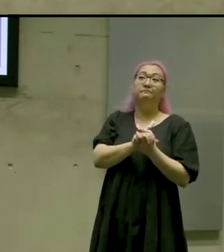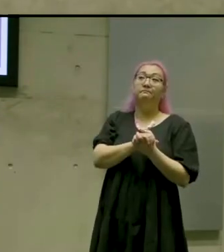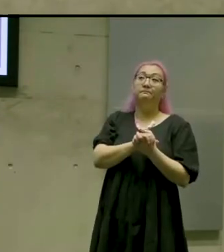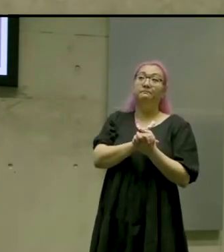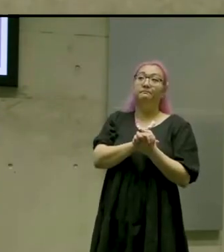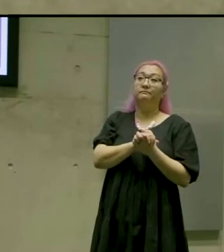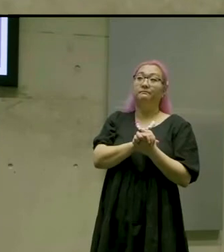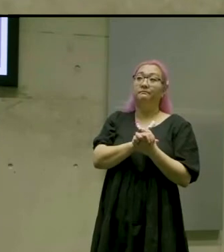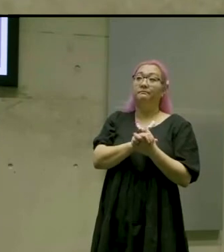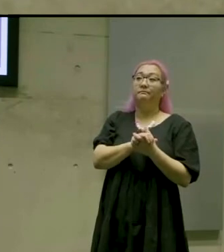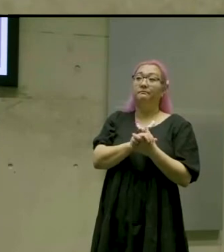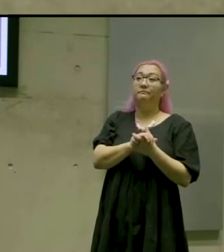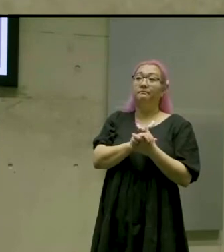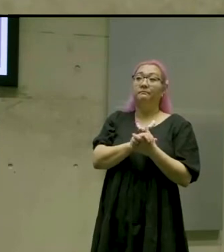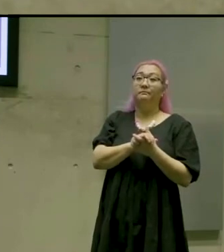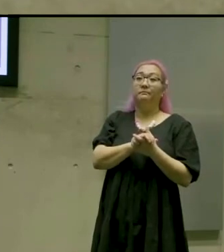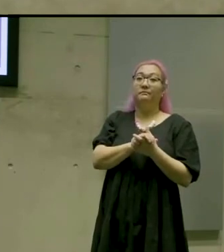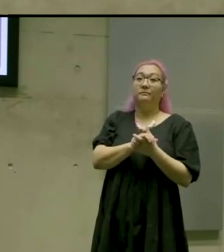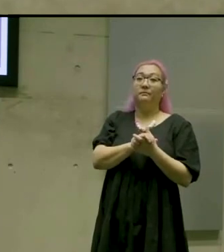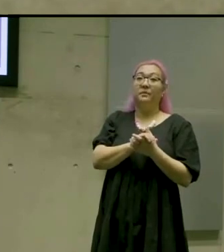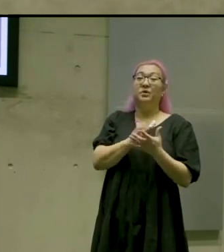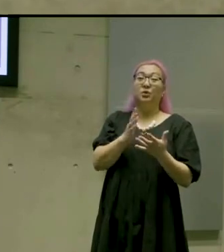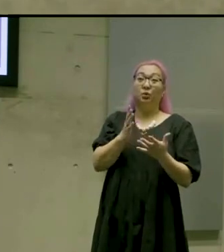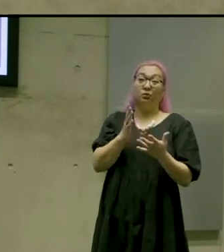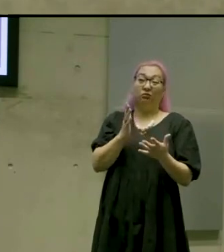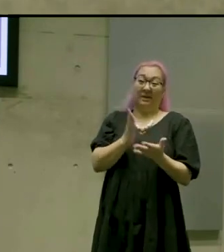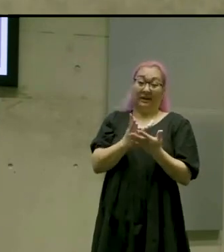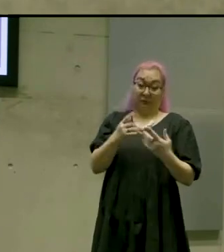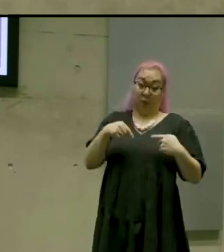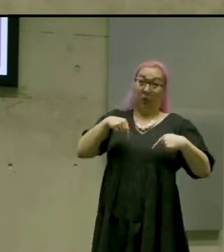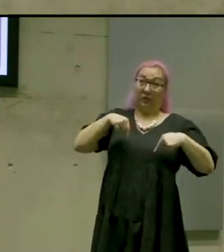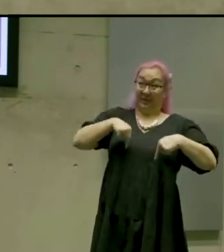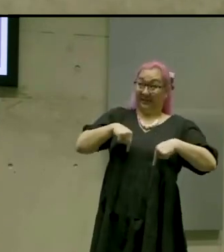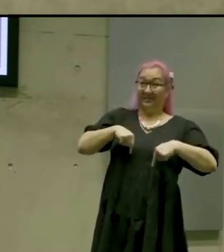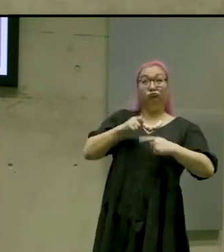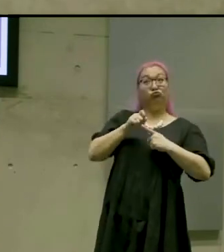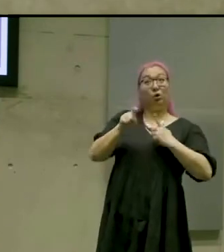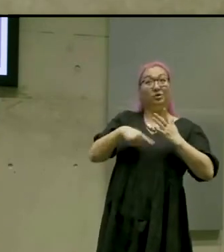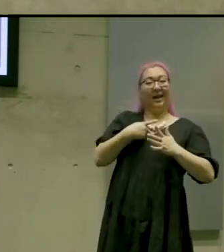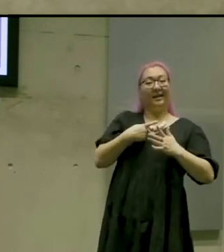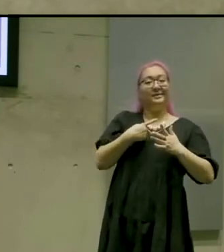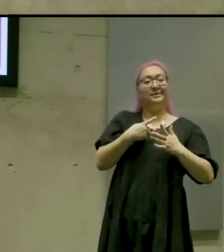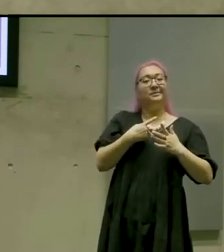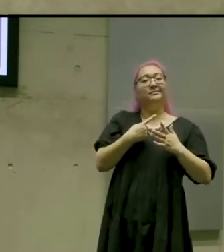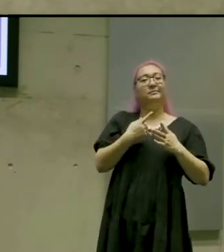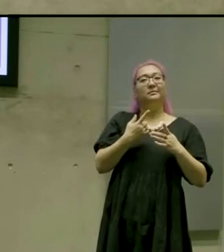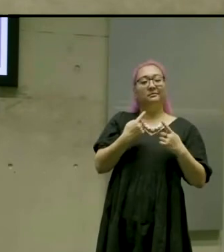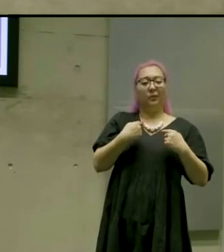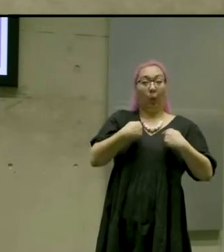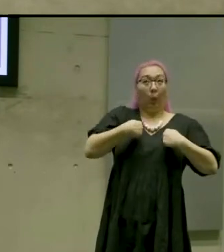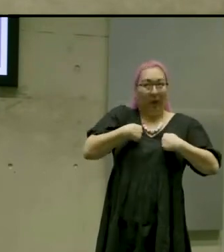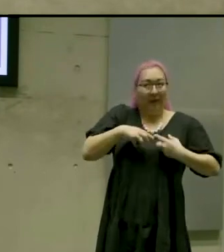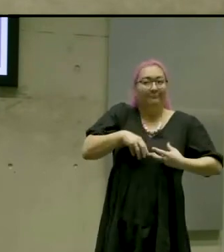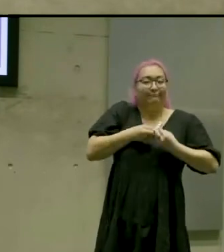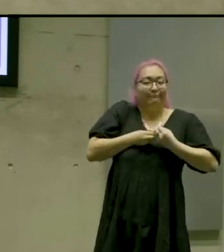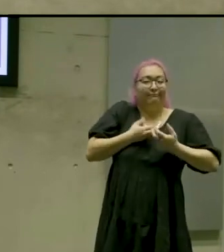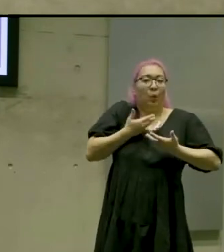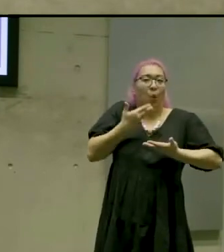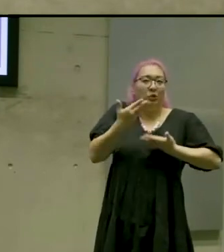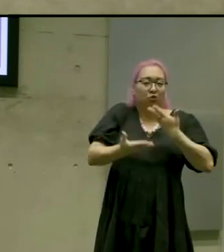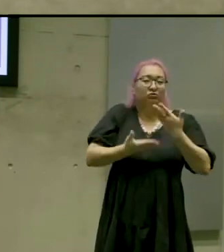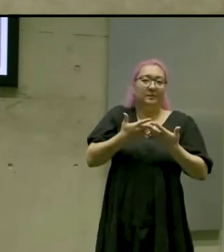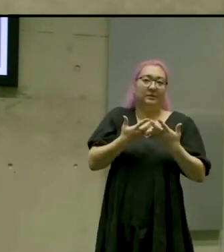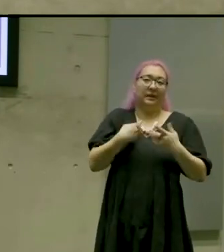you can go either route really. What worked for us was yeah, just doing it all in-house. And did you get an audio describer to write the